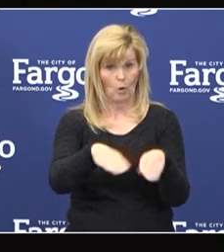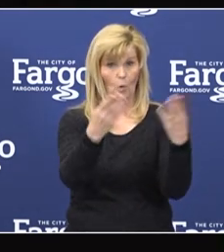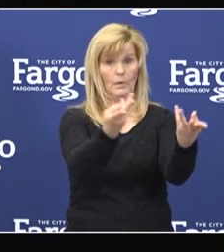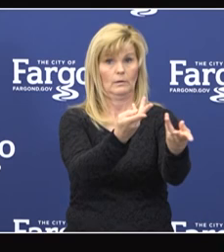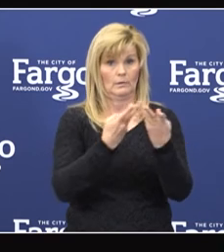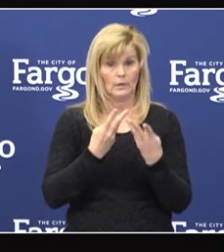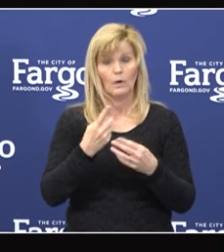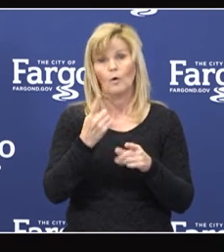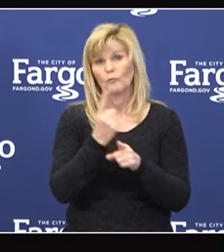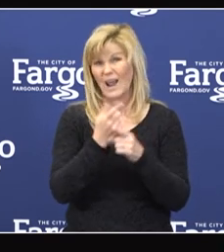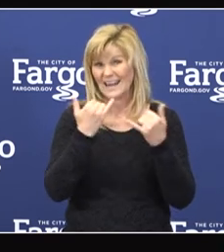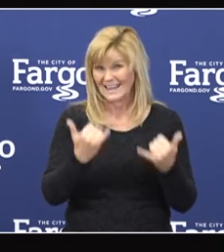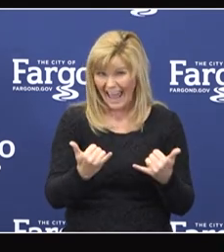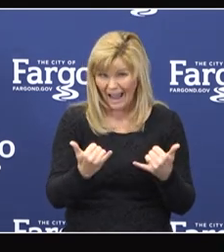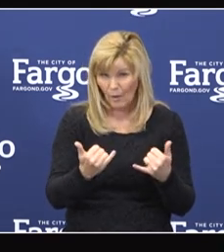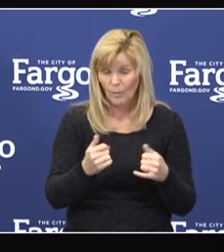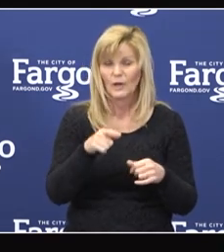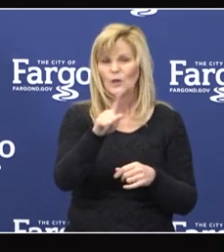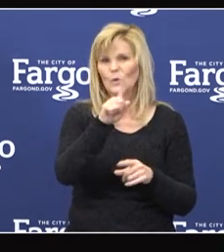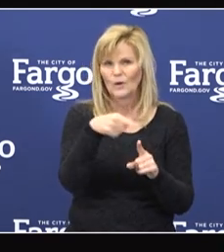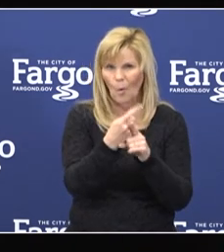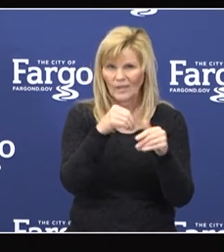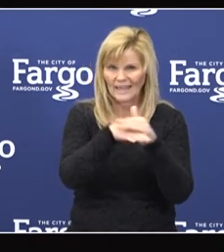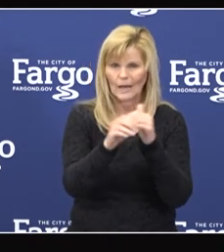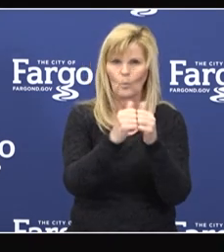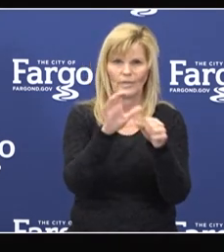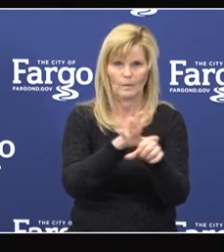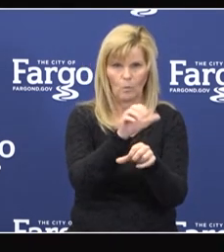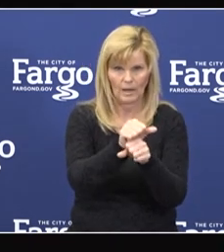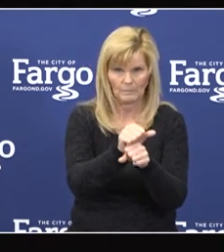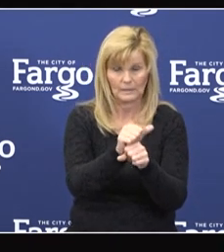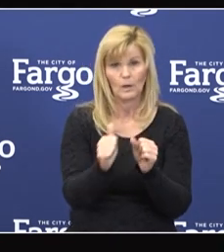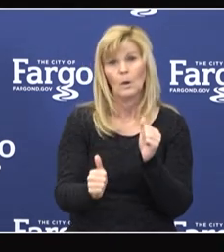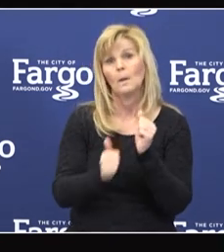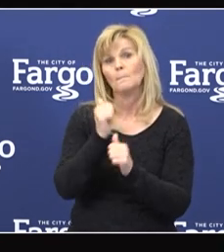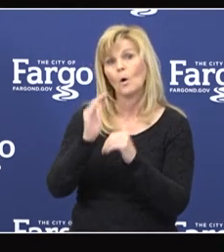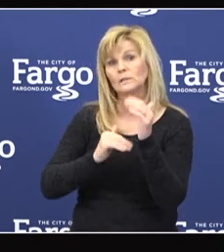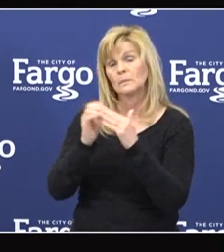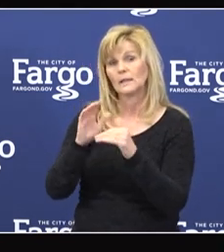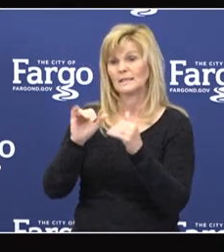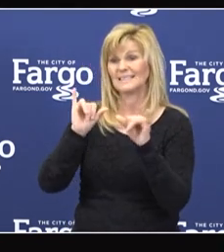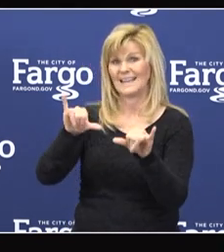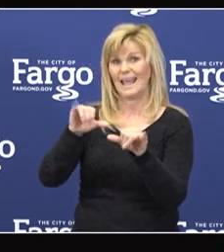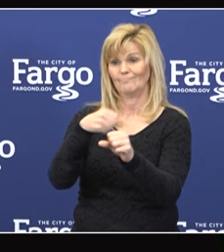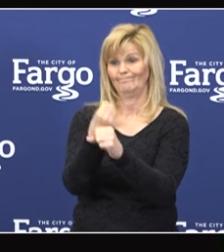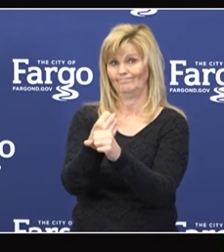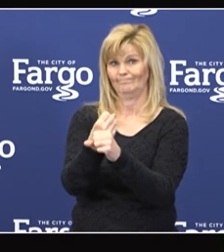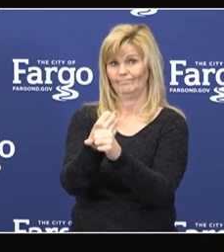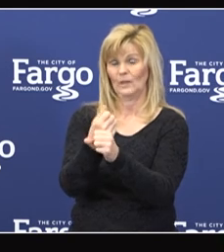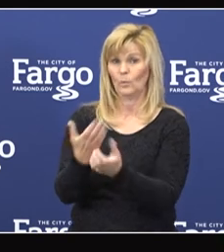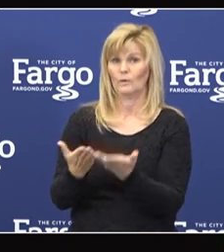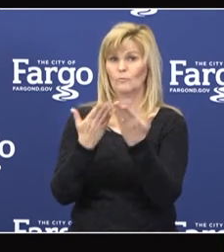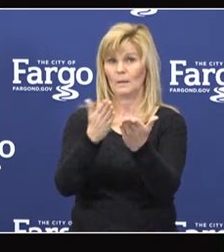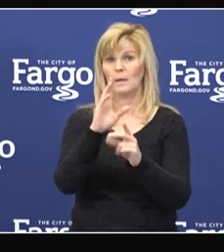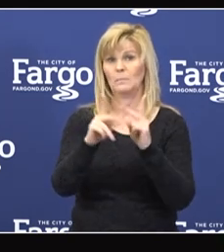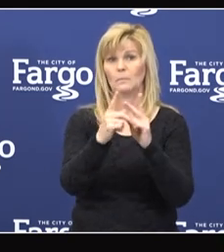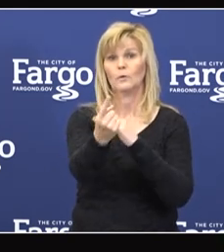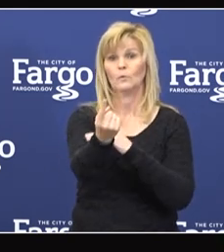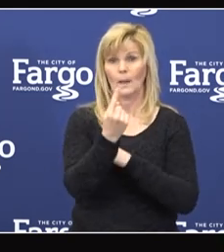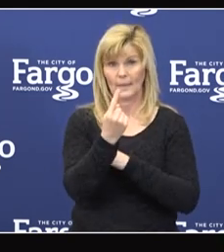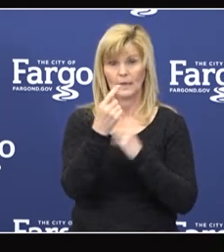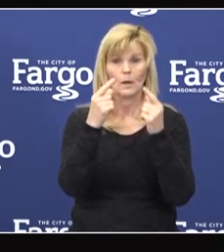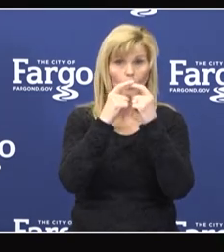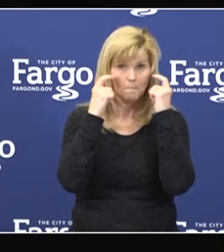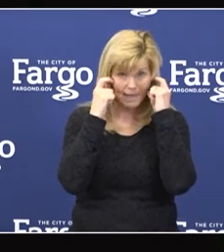services through appointments only. However, most of the buildings will remain locked. We are recommending that the public wear cloth face